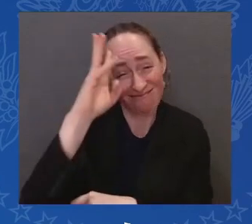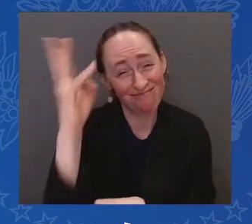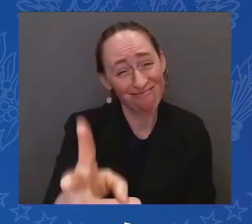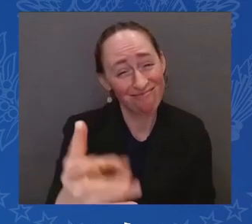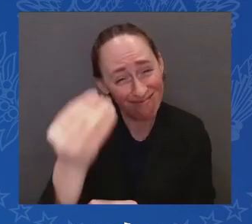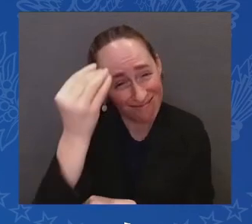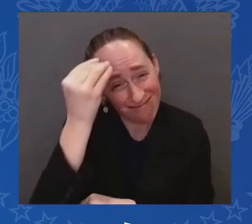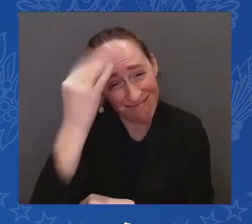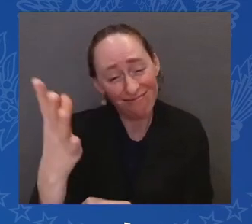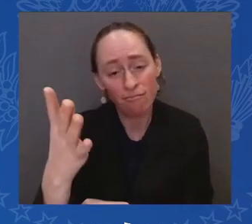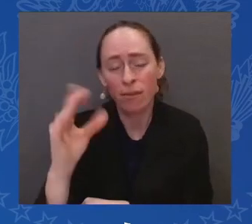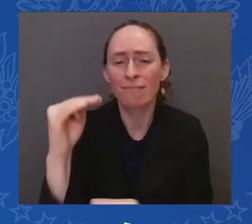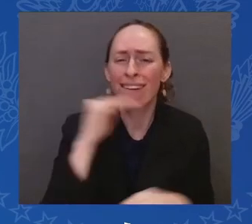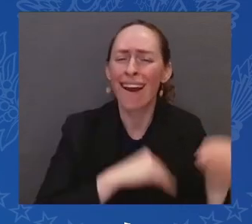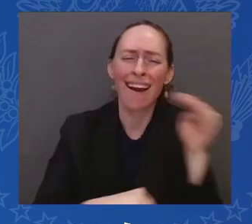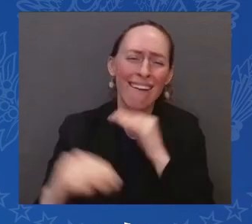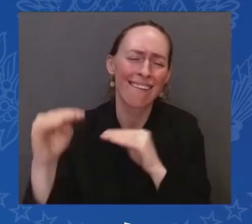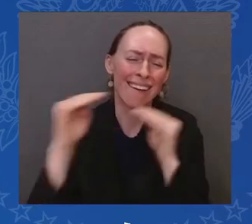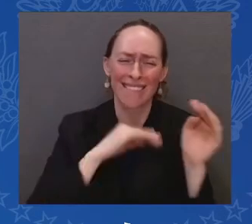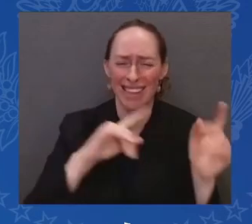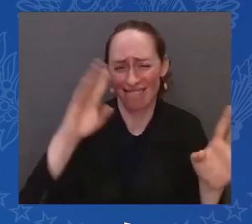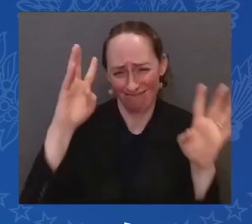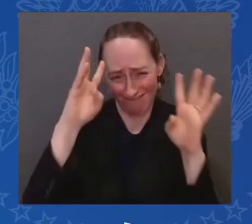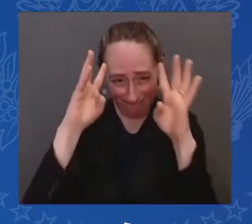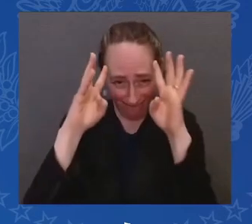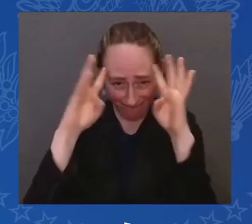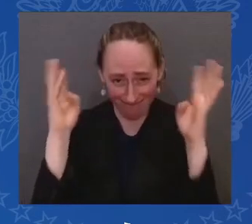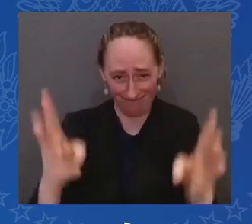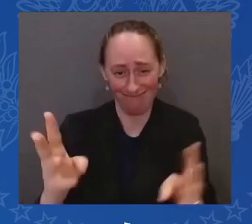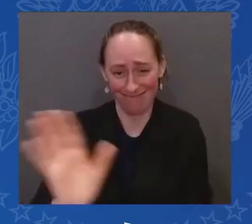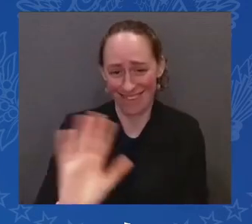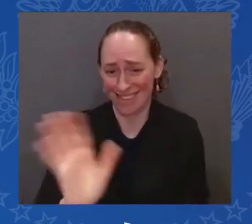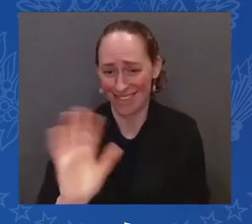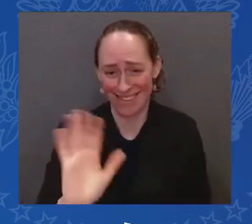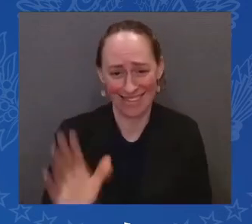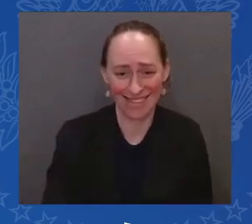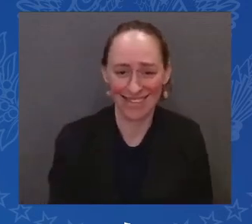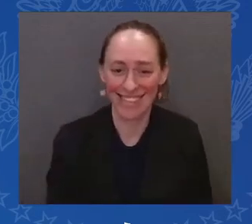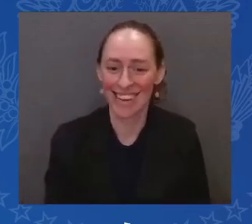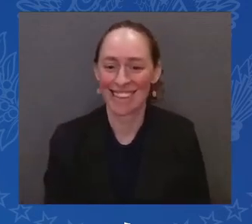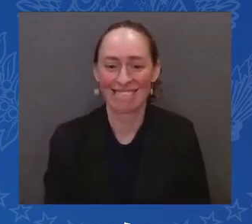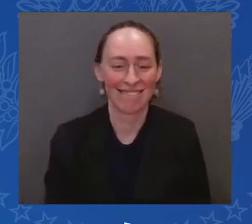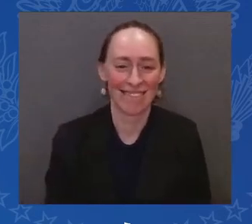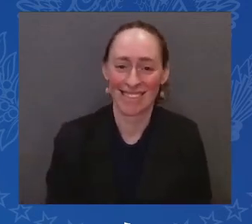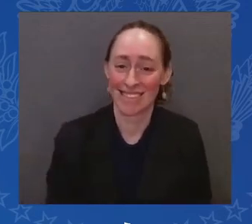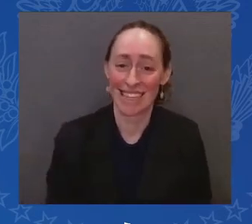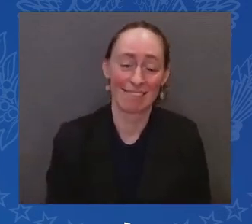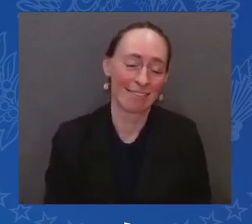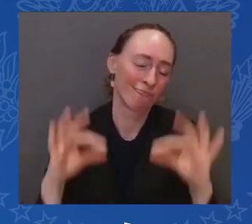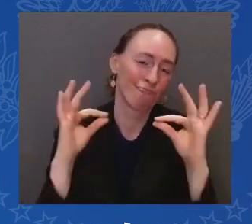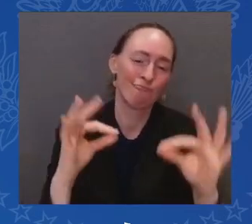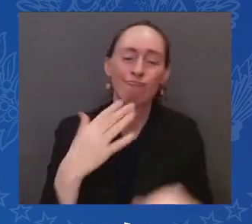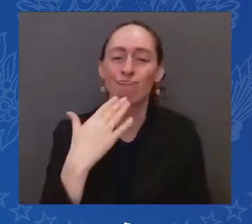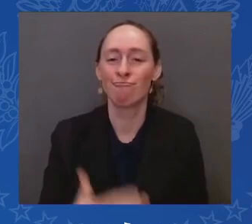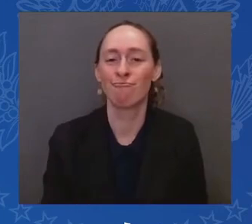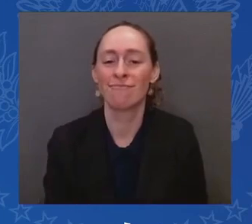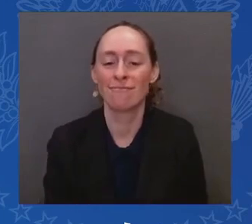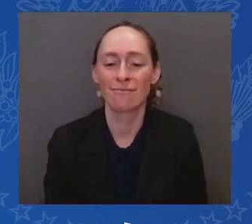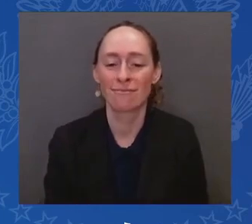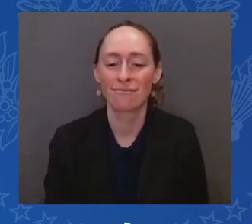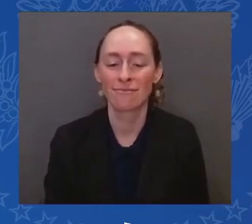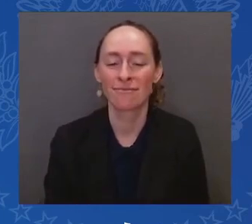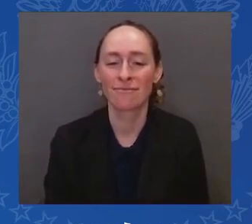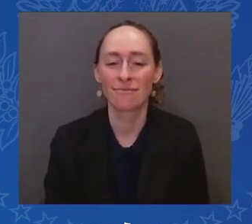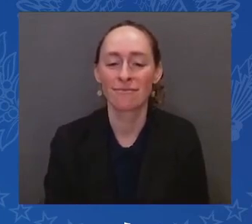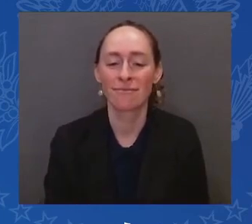associates? I did not. They're lies. What's intended? Mr. President, Mr. President, do you think there is any Democrat who